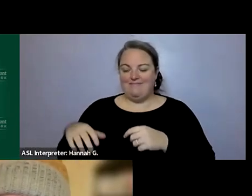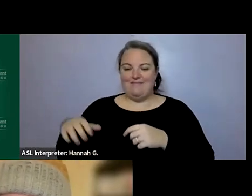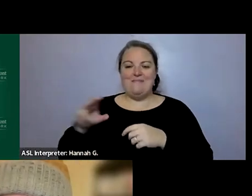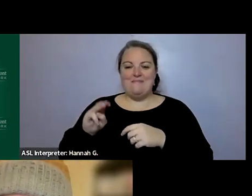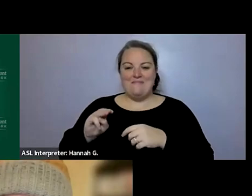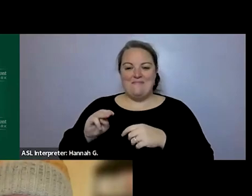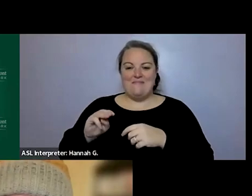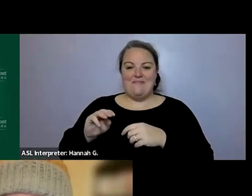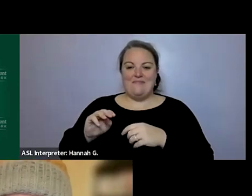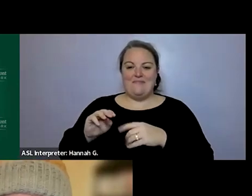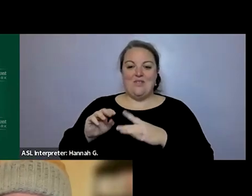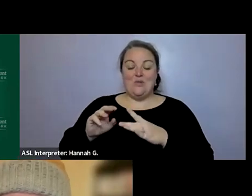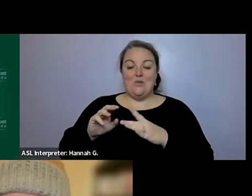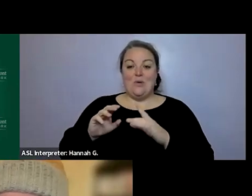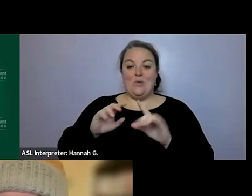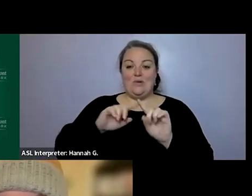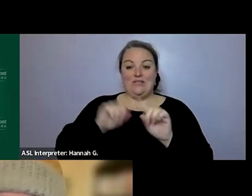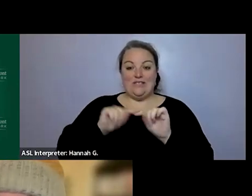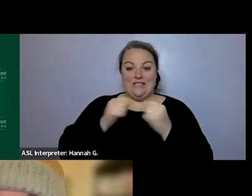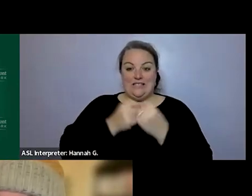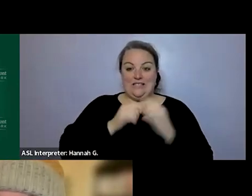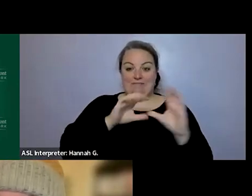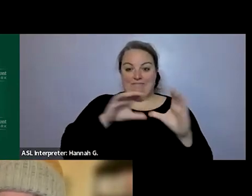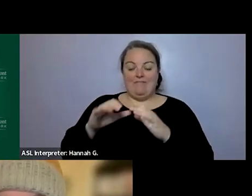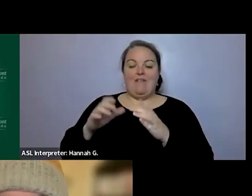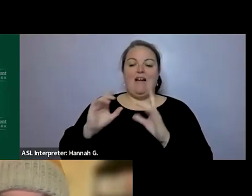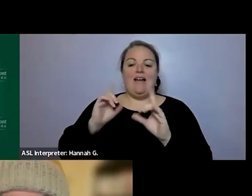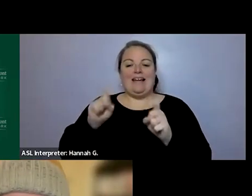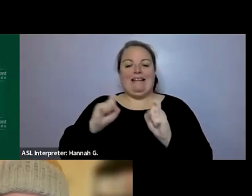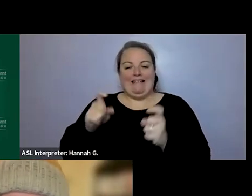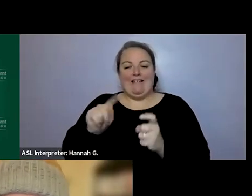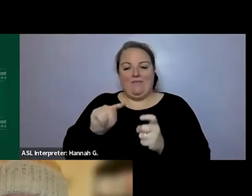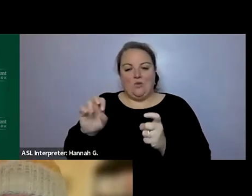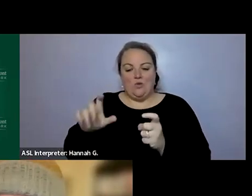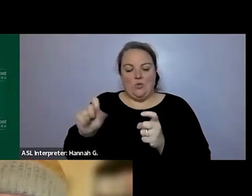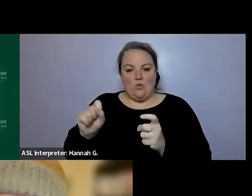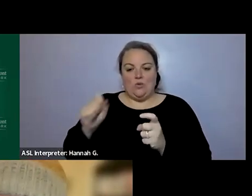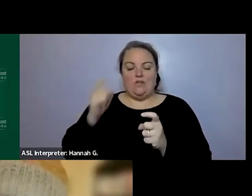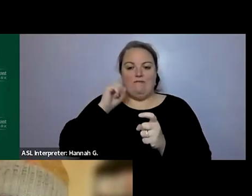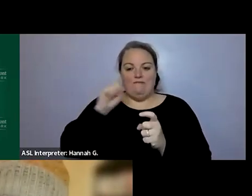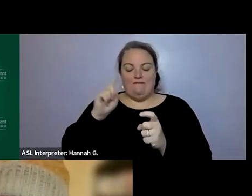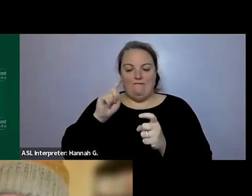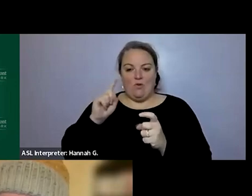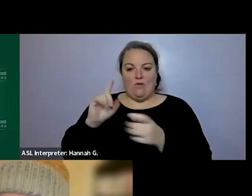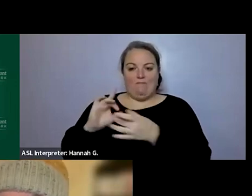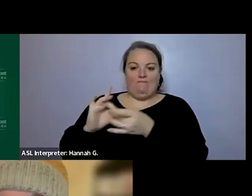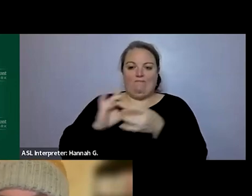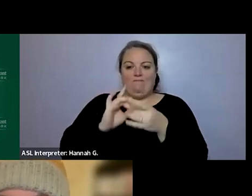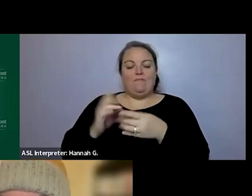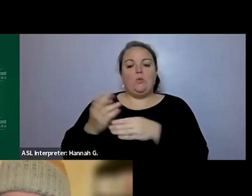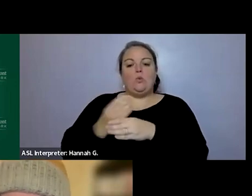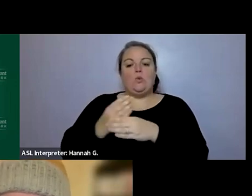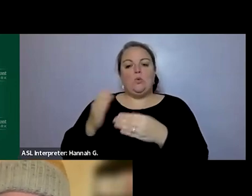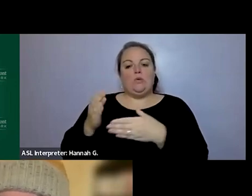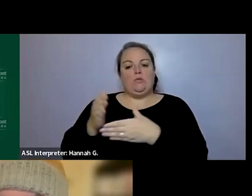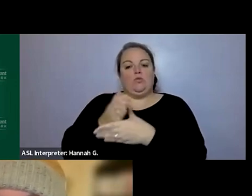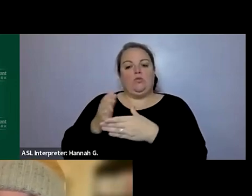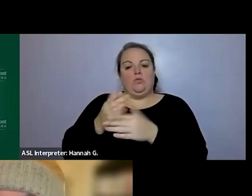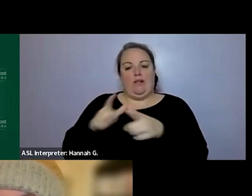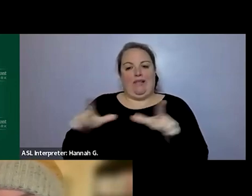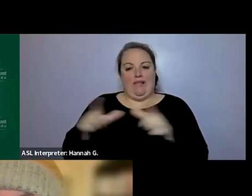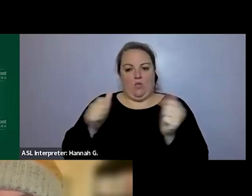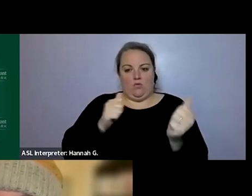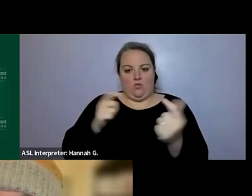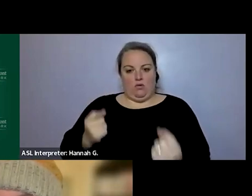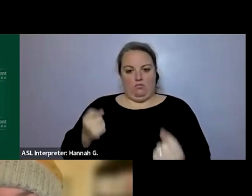give peers a tool to actually engage with everybody else on the team in a way where everyone's using shared language which i think is really important